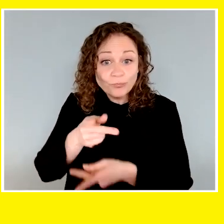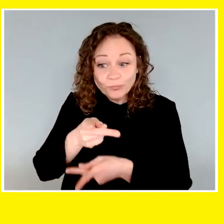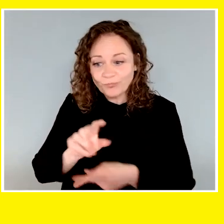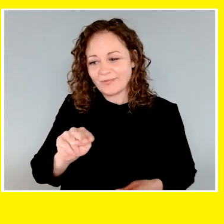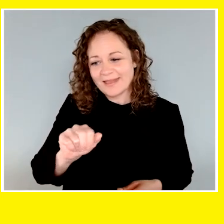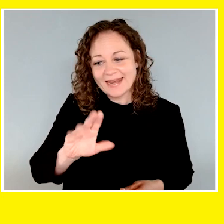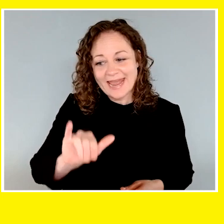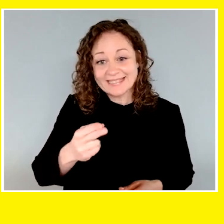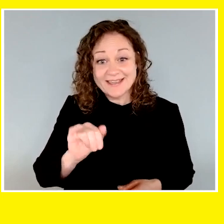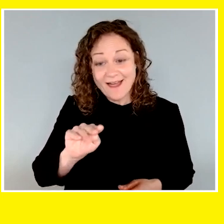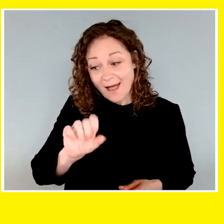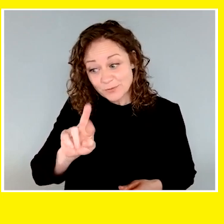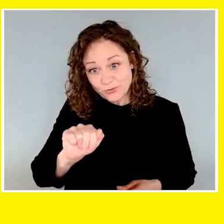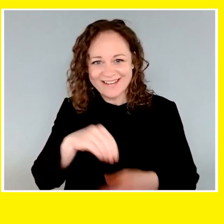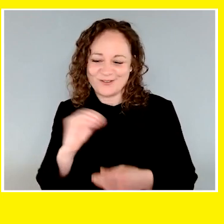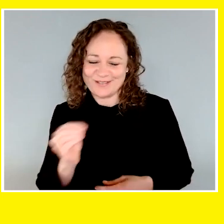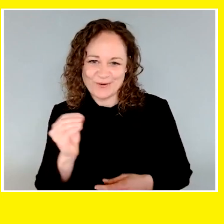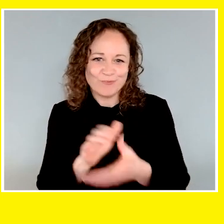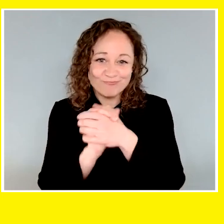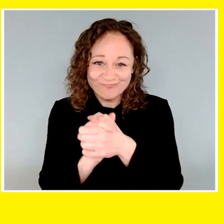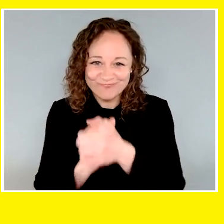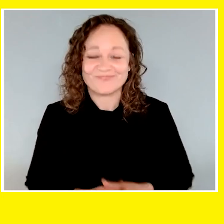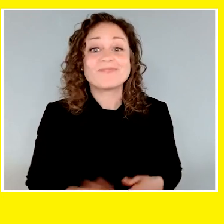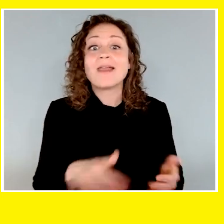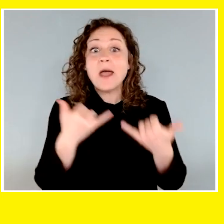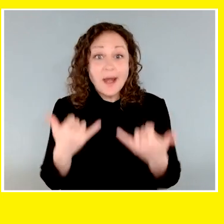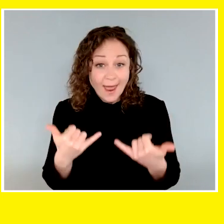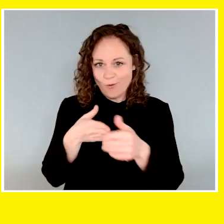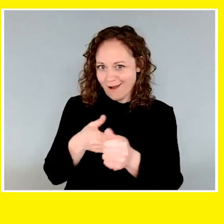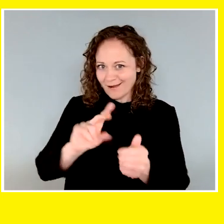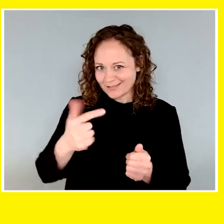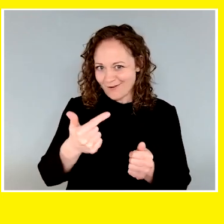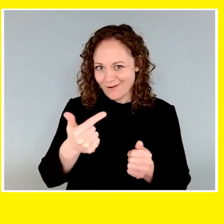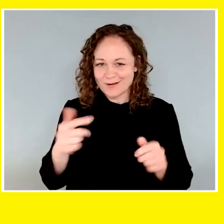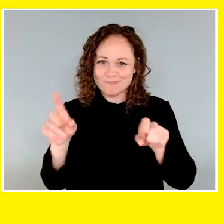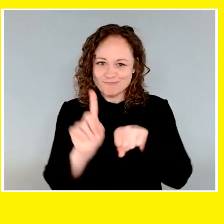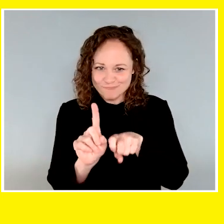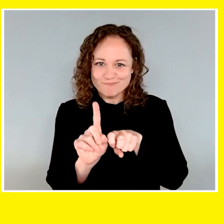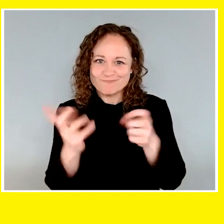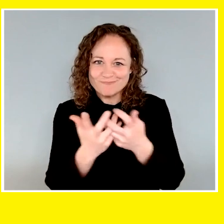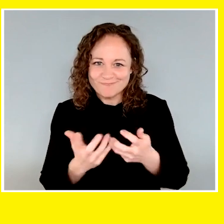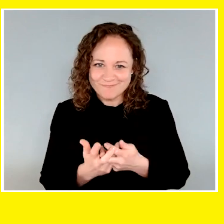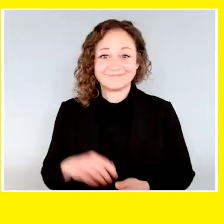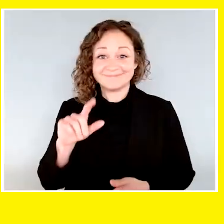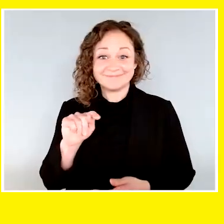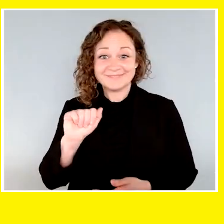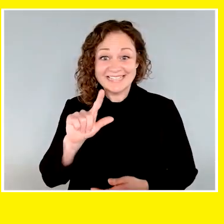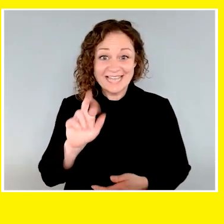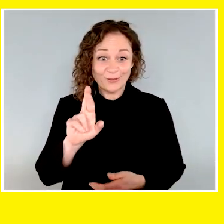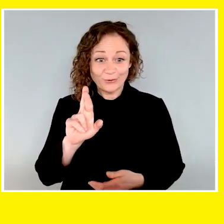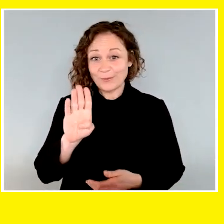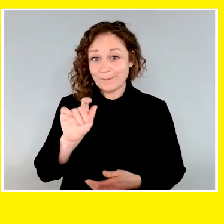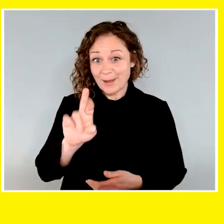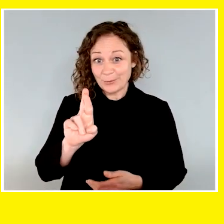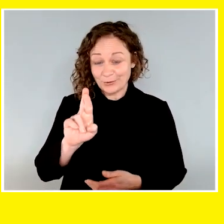Nancy Heimstra in Ontario. Congratulations, Abby and Lindsay. And now our guide dog partnerships. Taylor